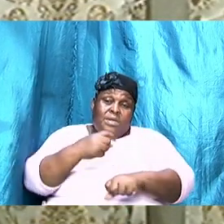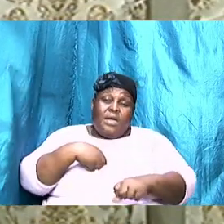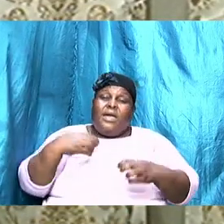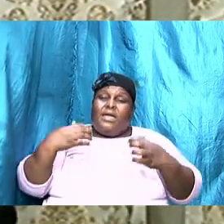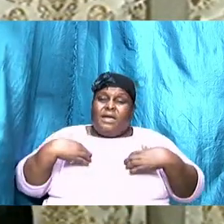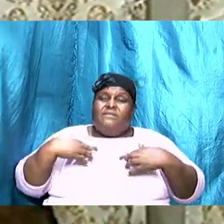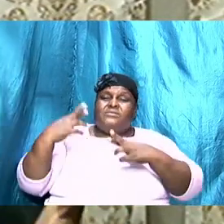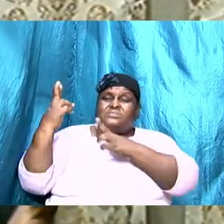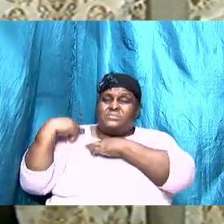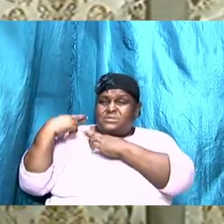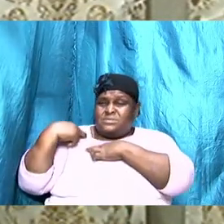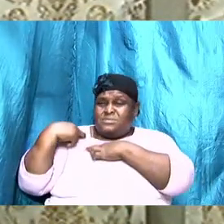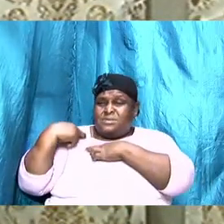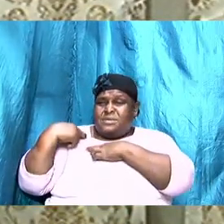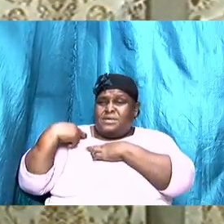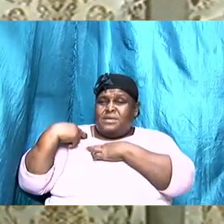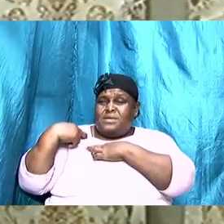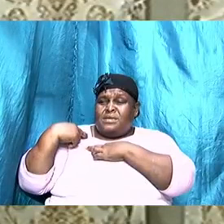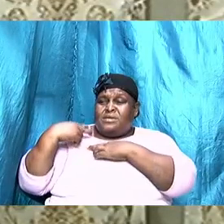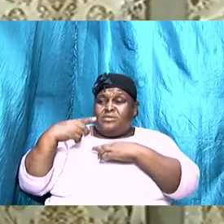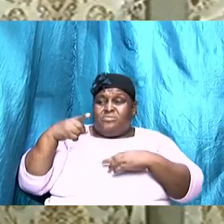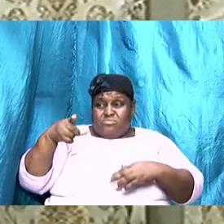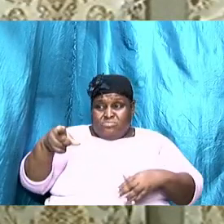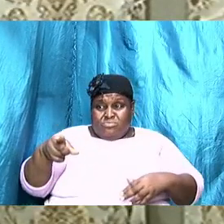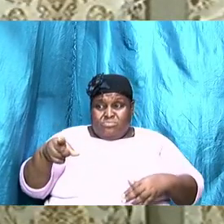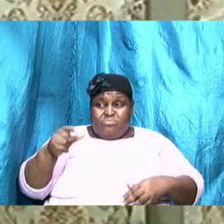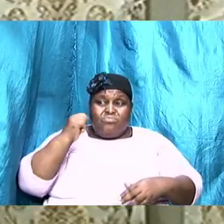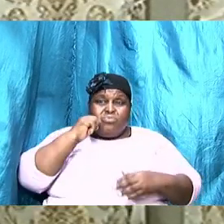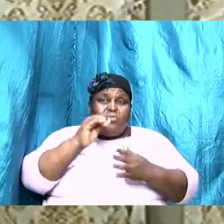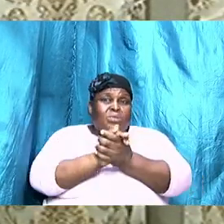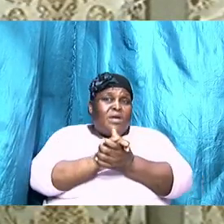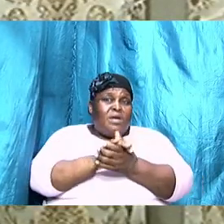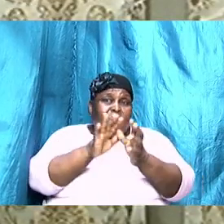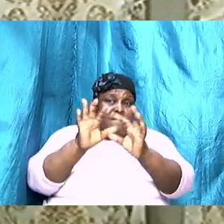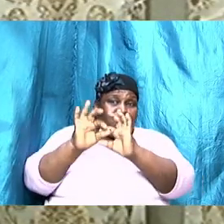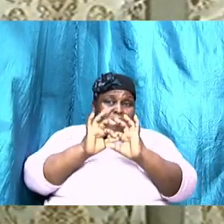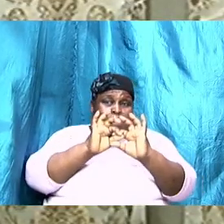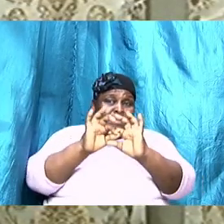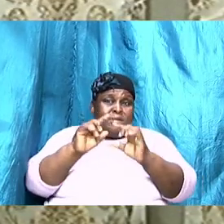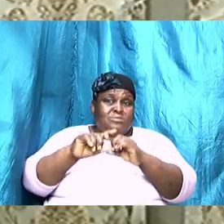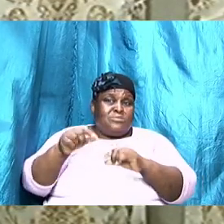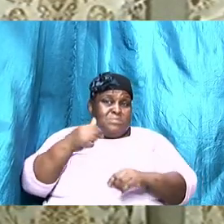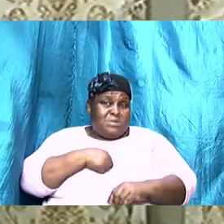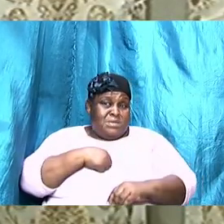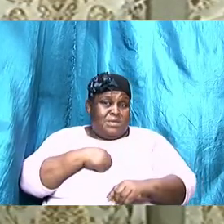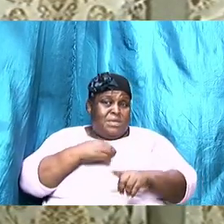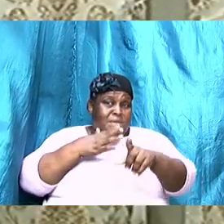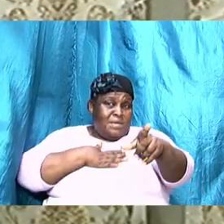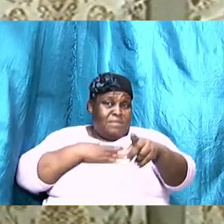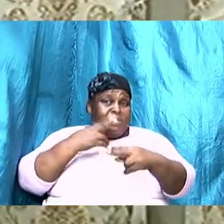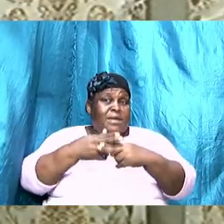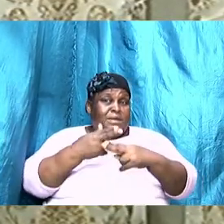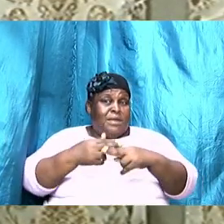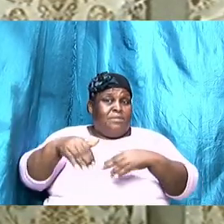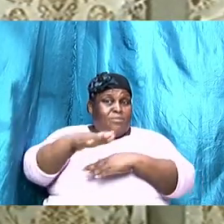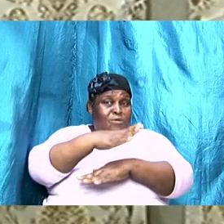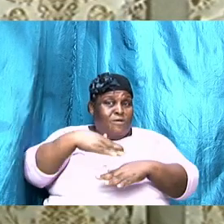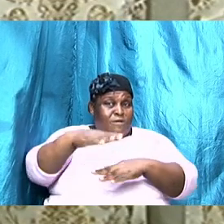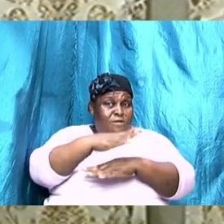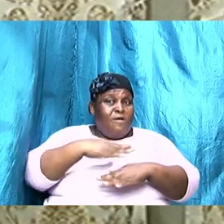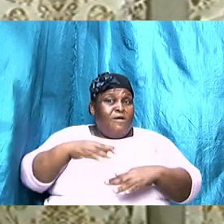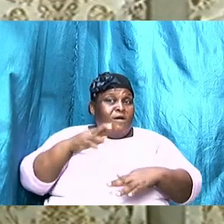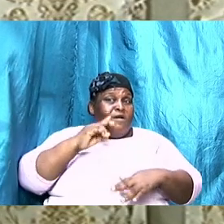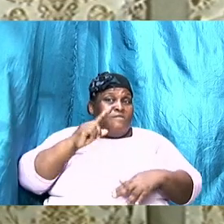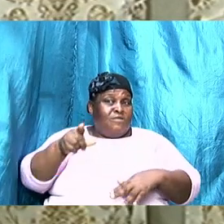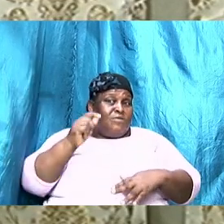responsibility because she belongs to me and my name is over her how can